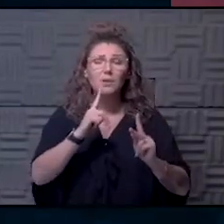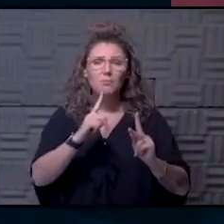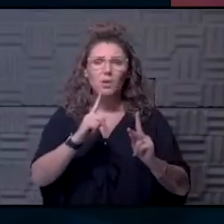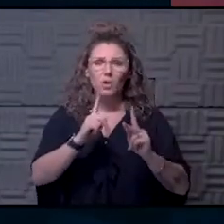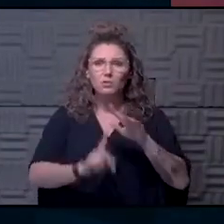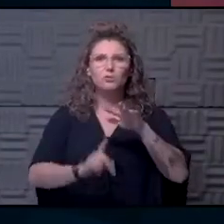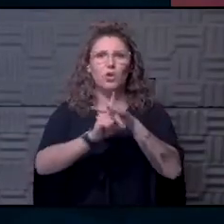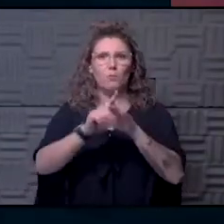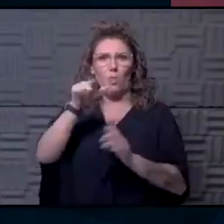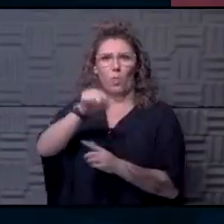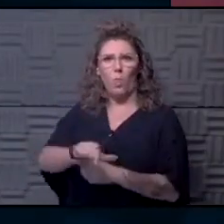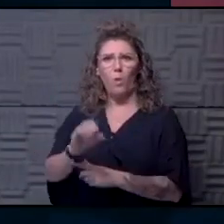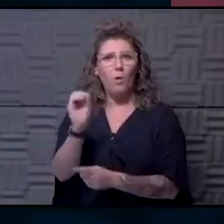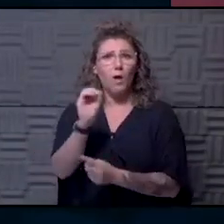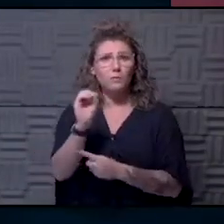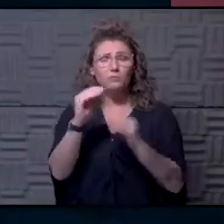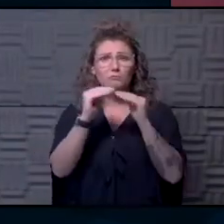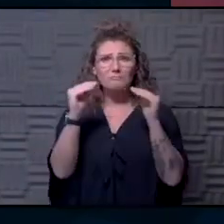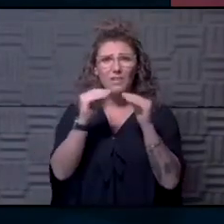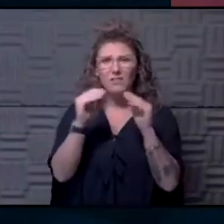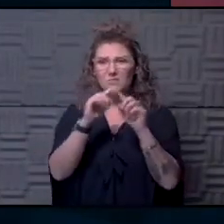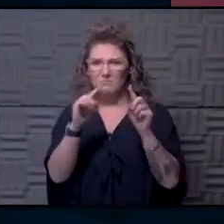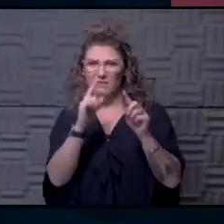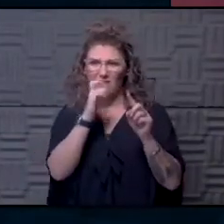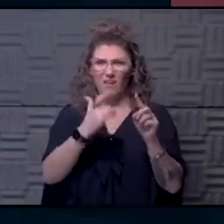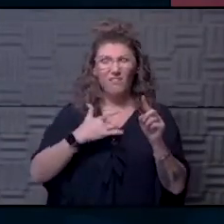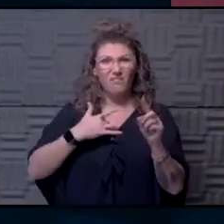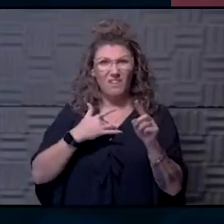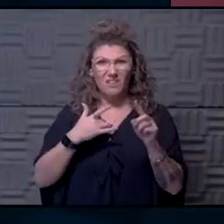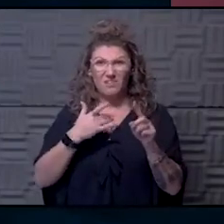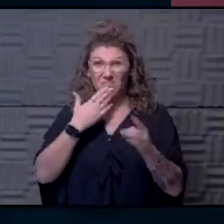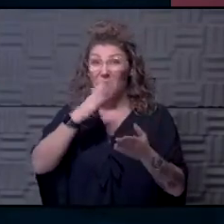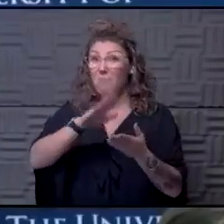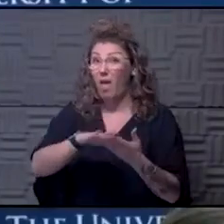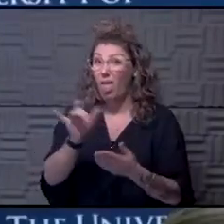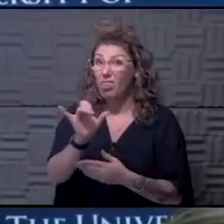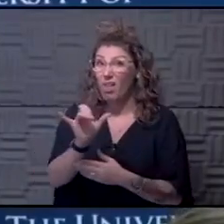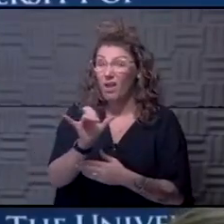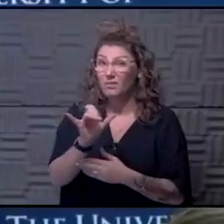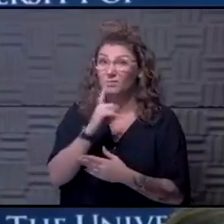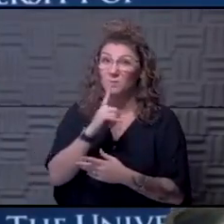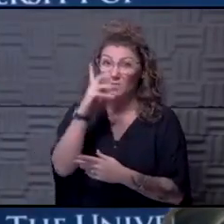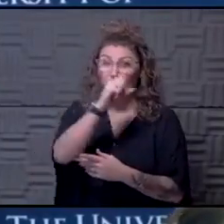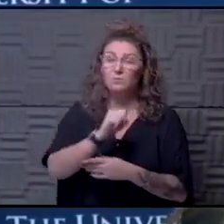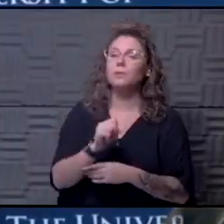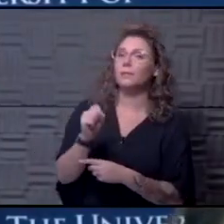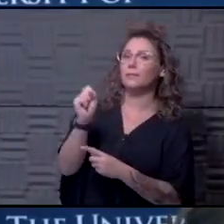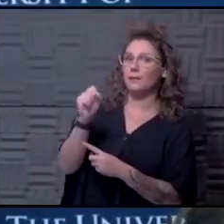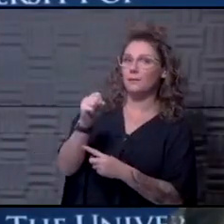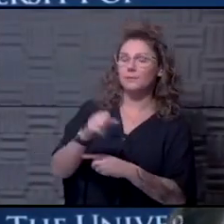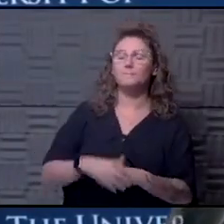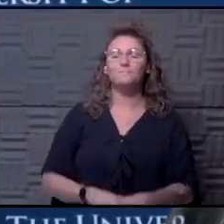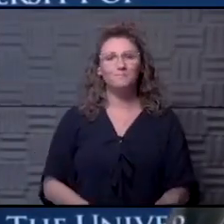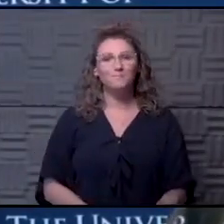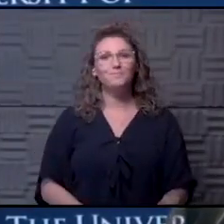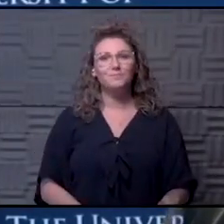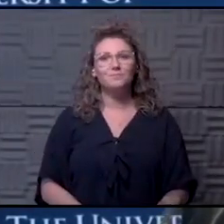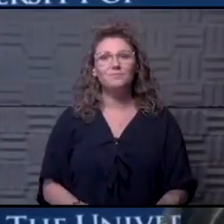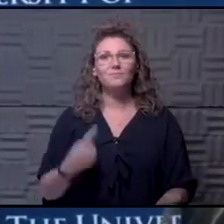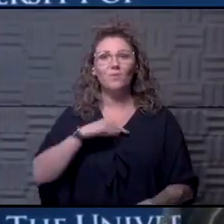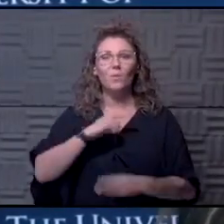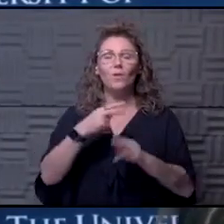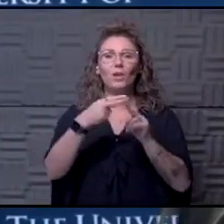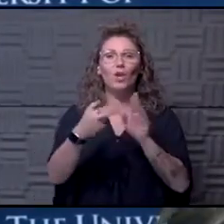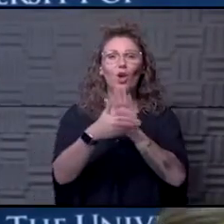oxygen levels and they don't feel quite as bad as we would have thought? Yes, there are. We call it,